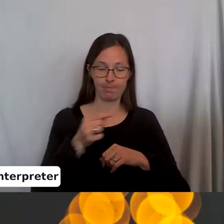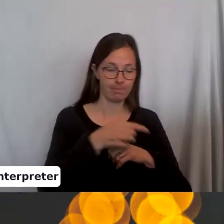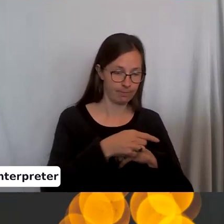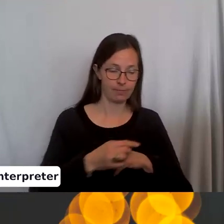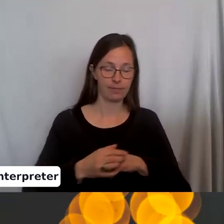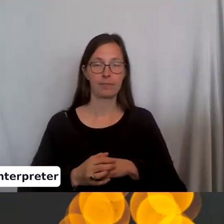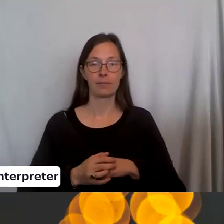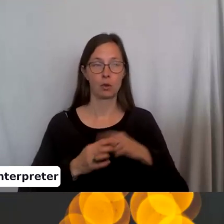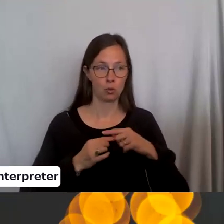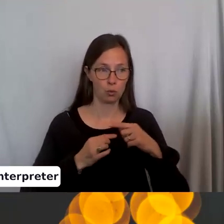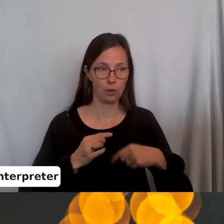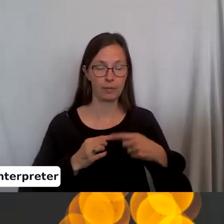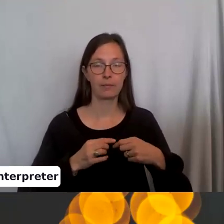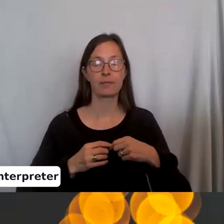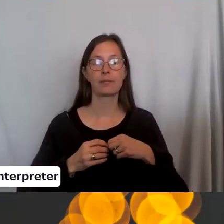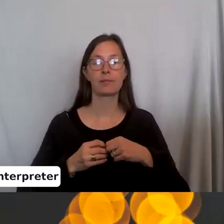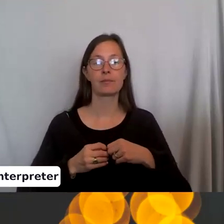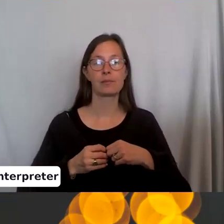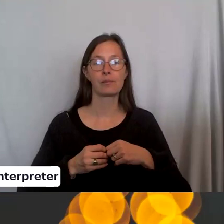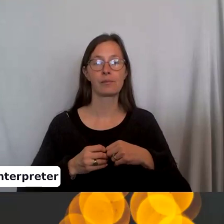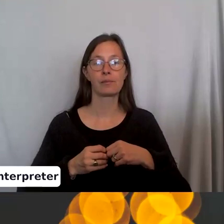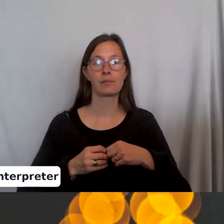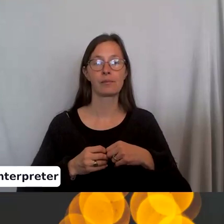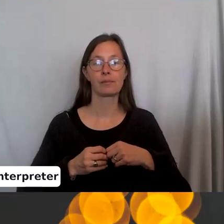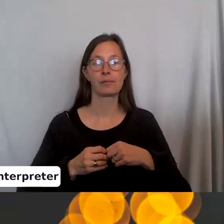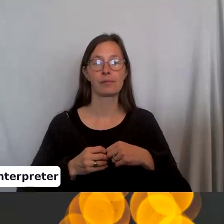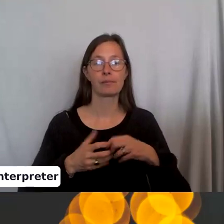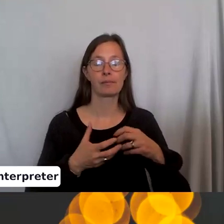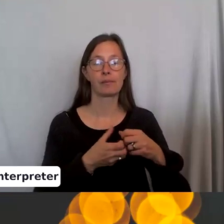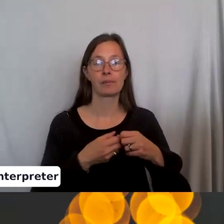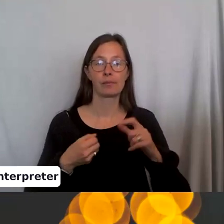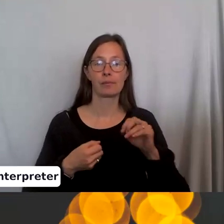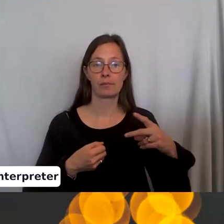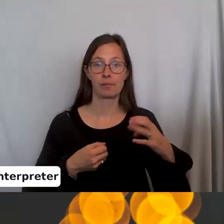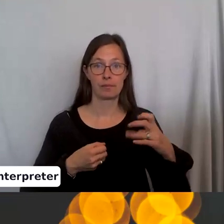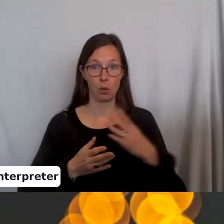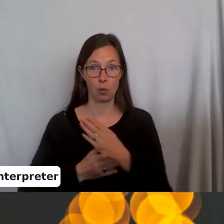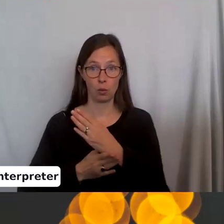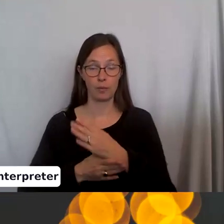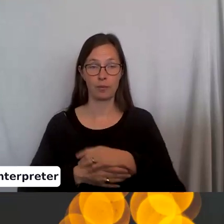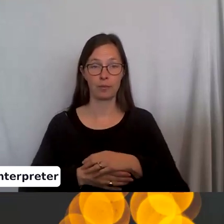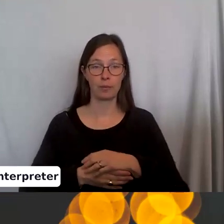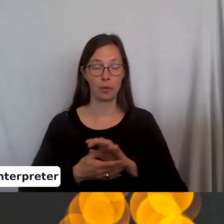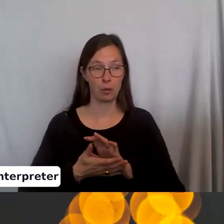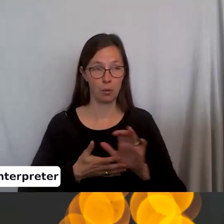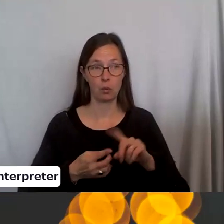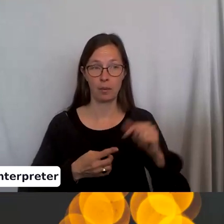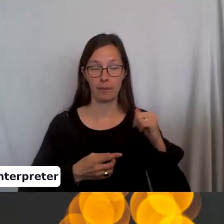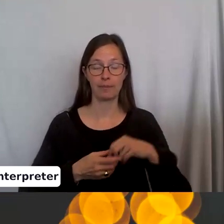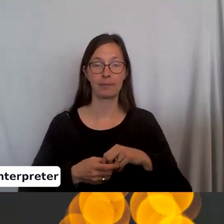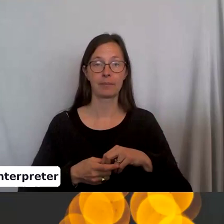Wrap the yarn around. Pull the loop back through. Push it back through to the back.